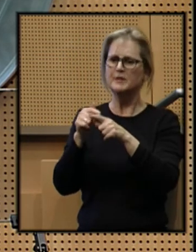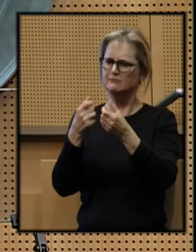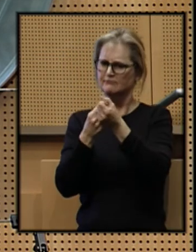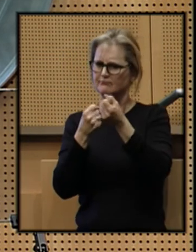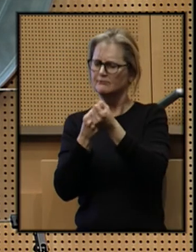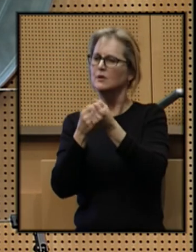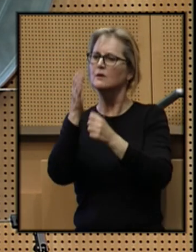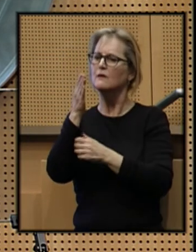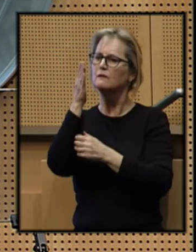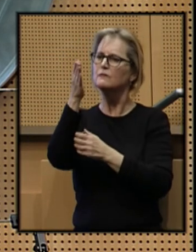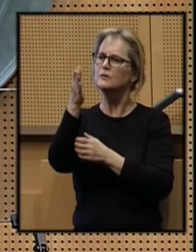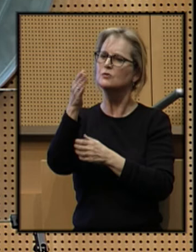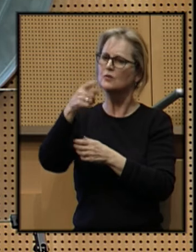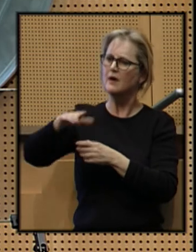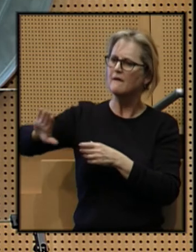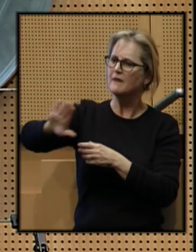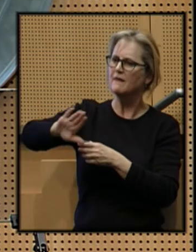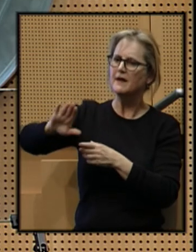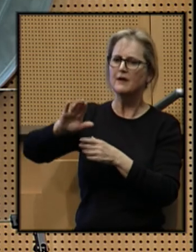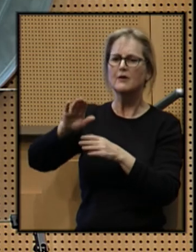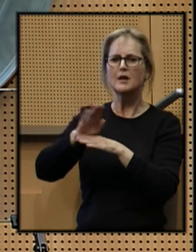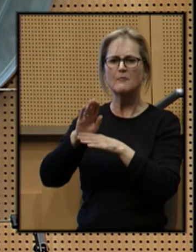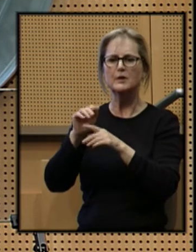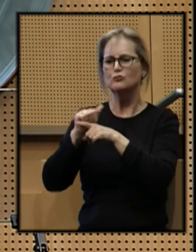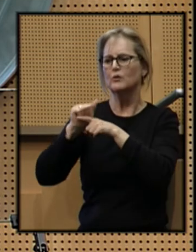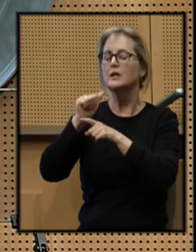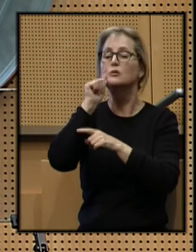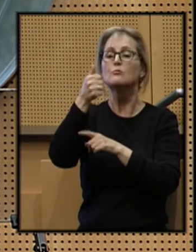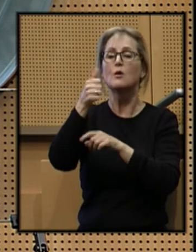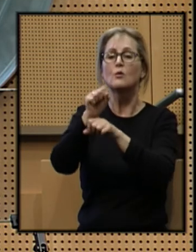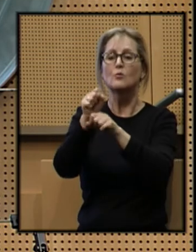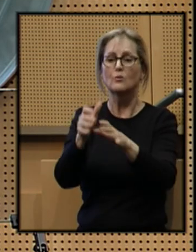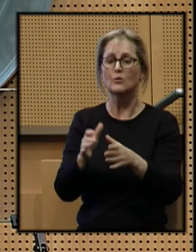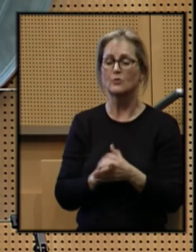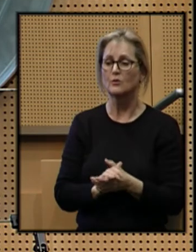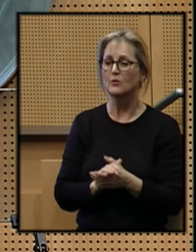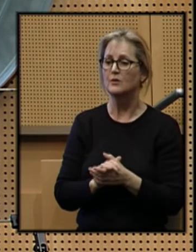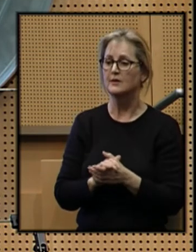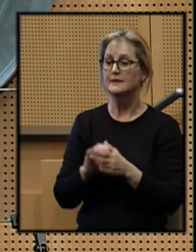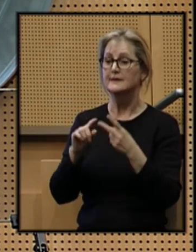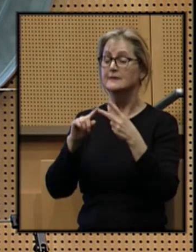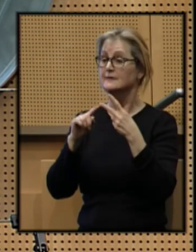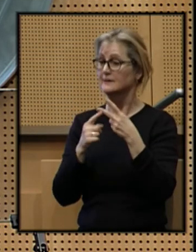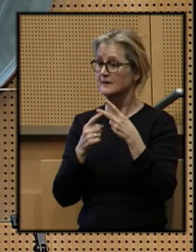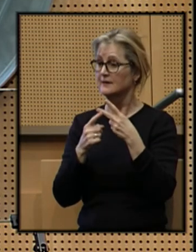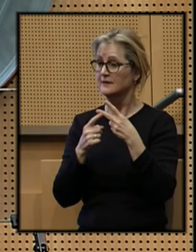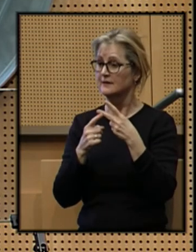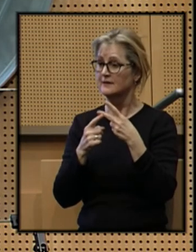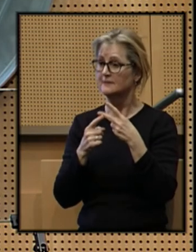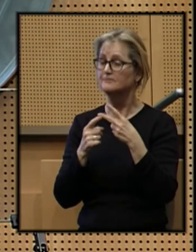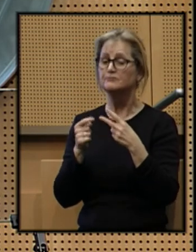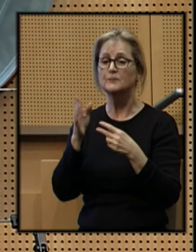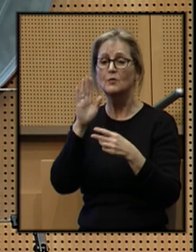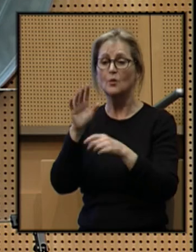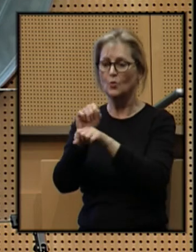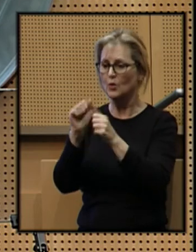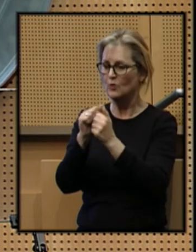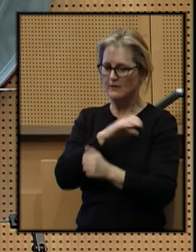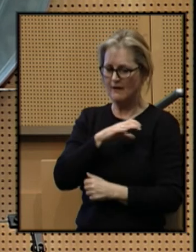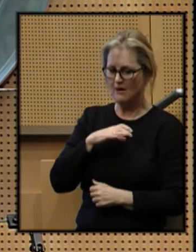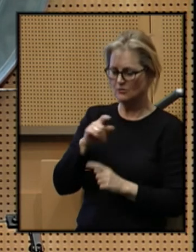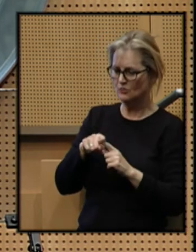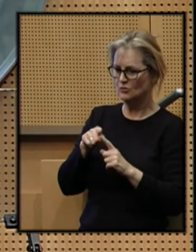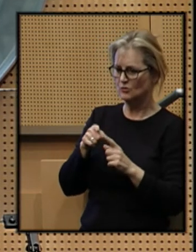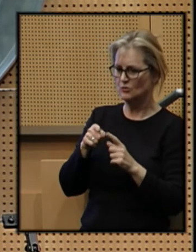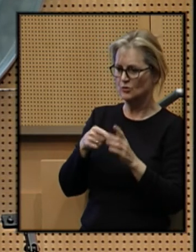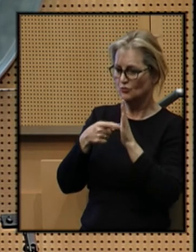supporting the future of your company by training tomorrow's workers. Second, we will work with the council to